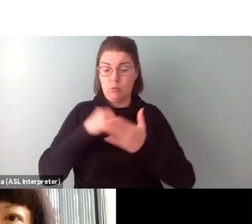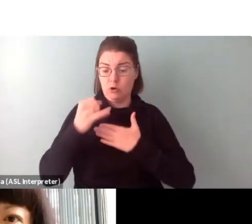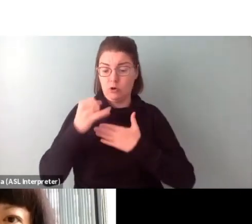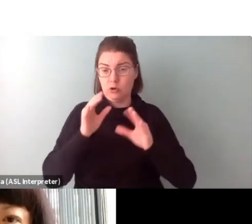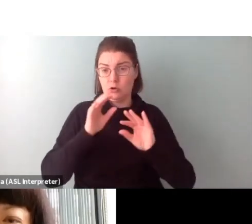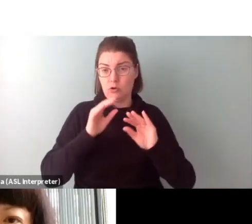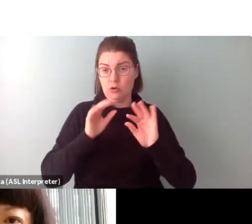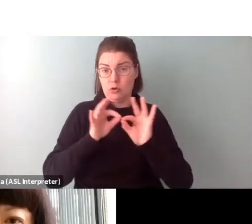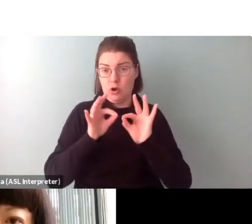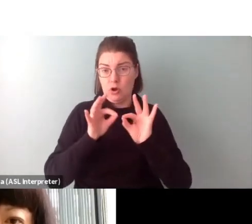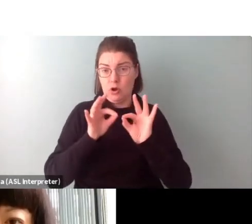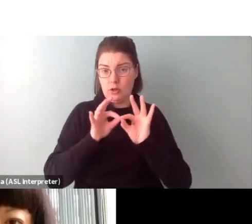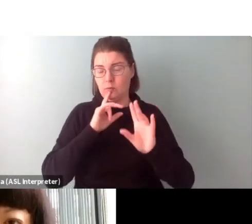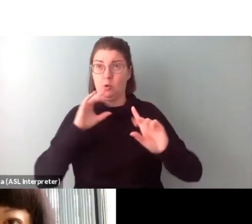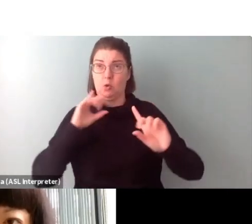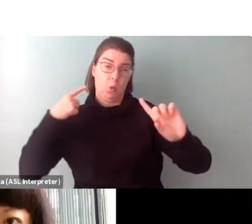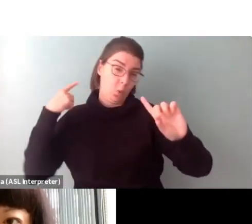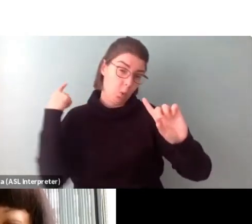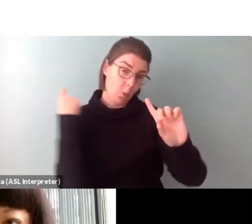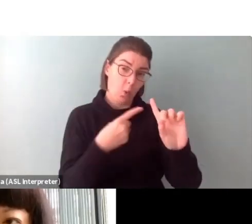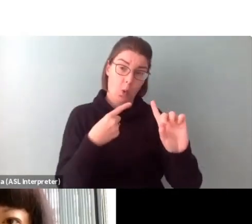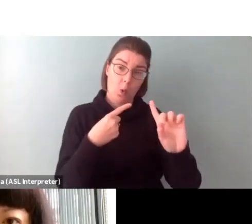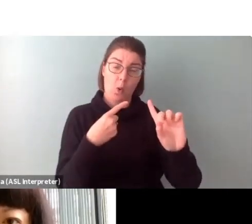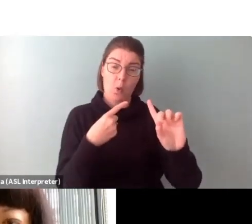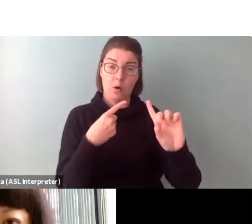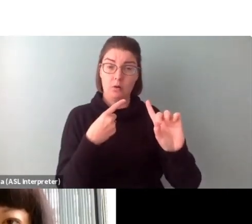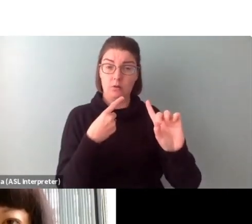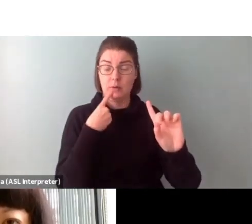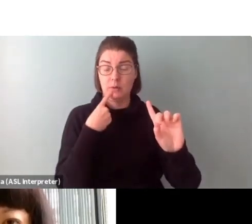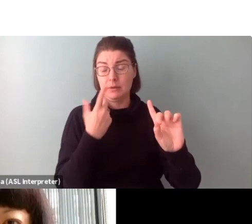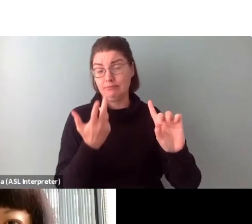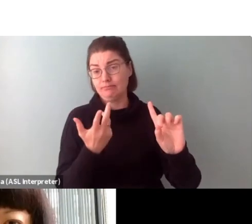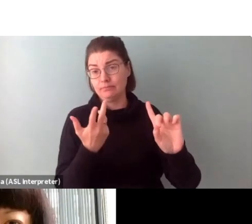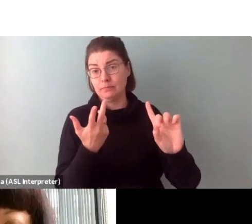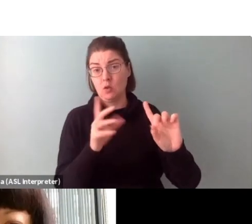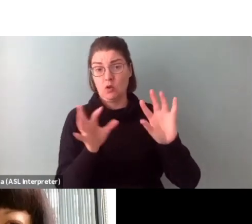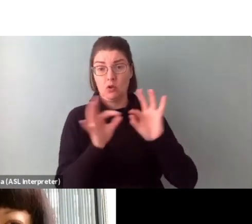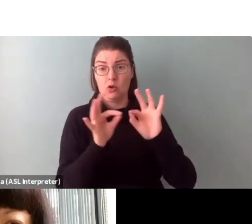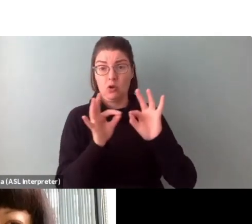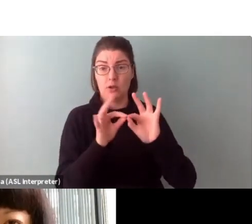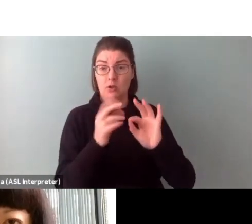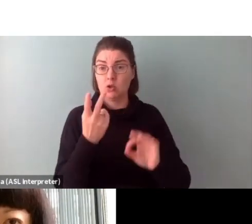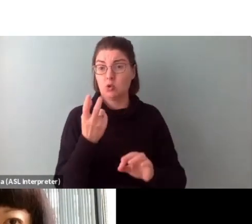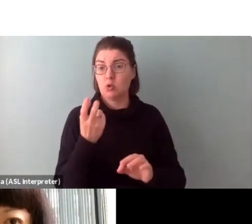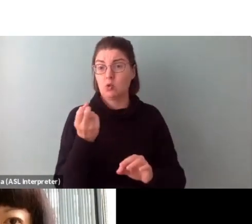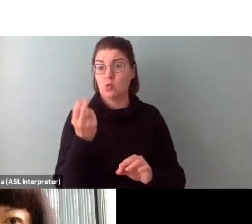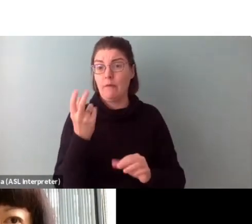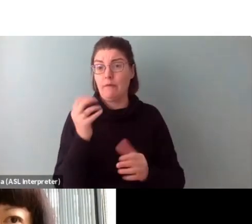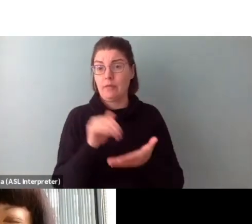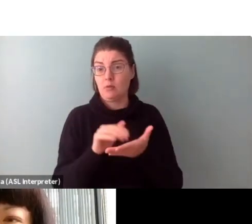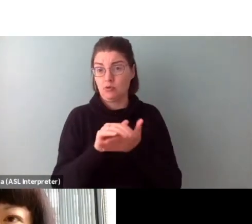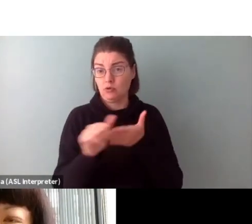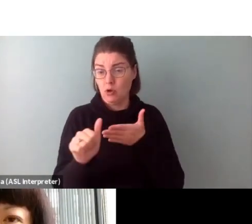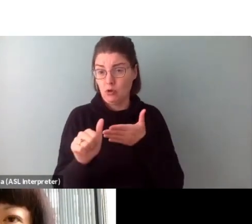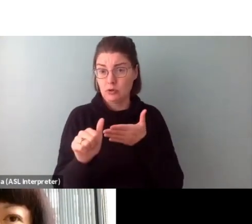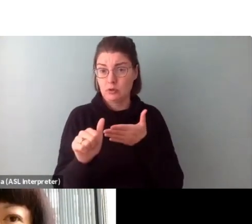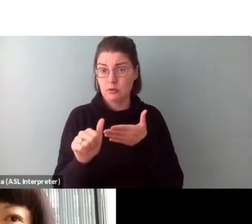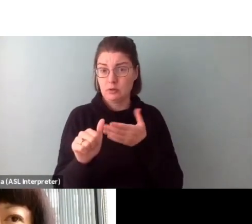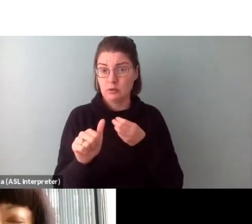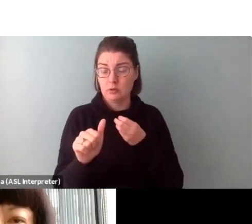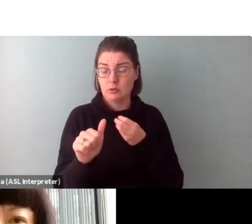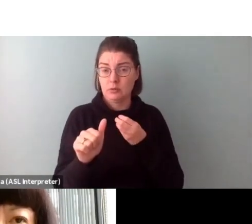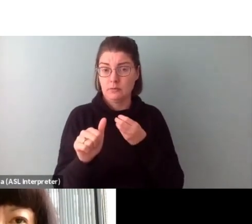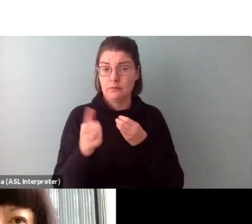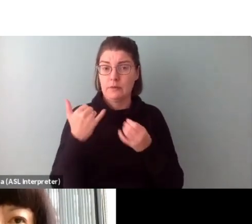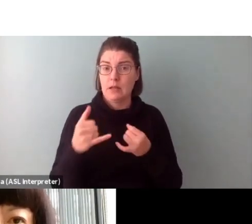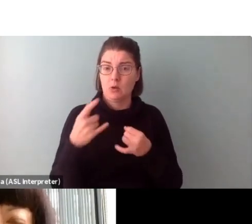when you've done your ideal project that you'd like to accomplish, the costs come to $12,000. So now you've got to